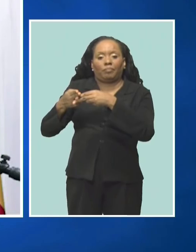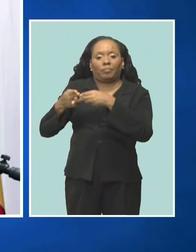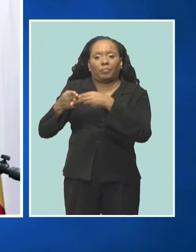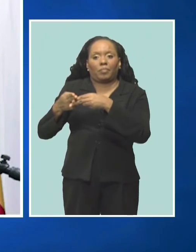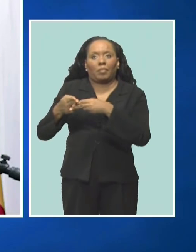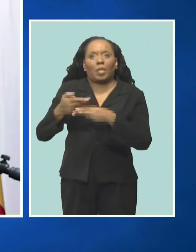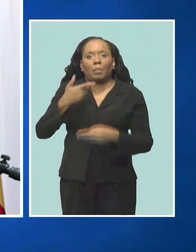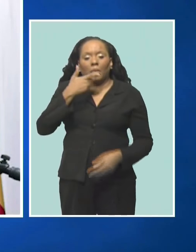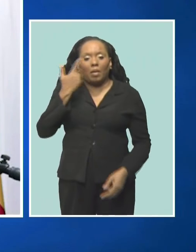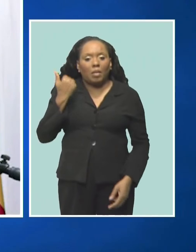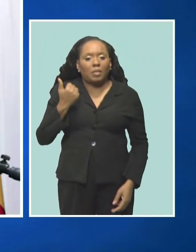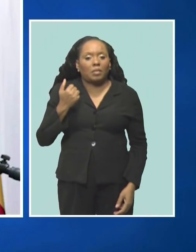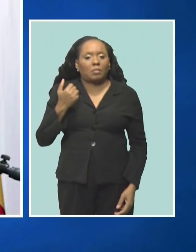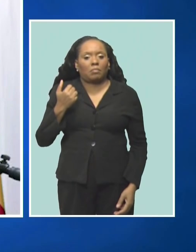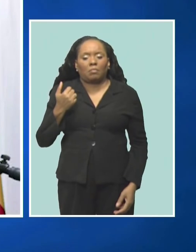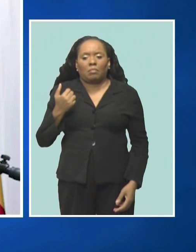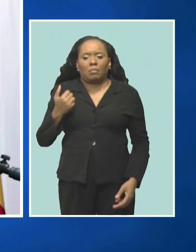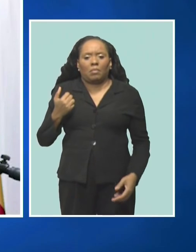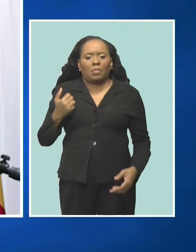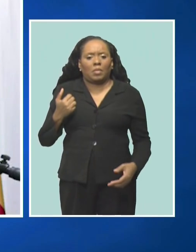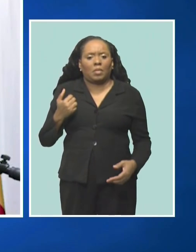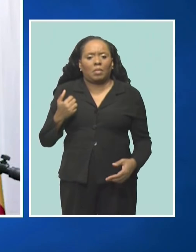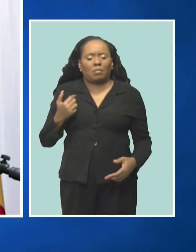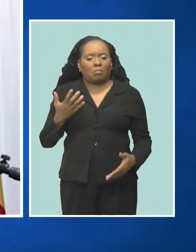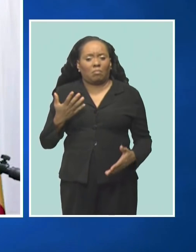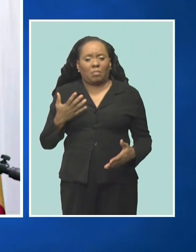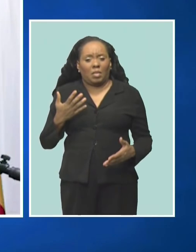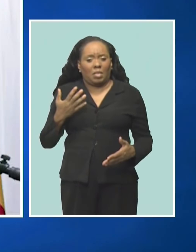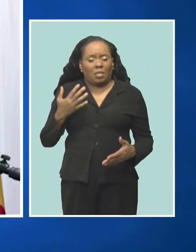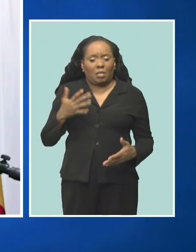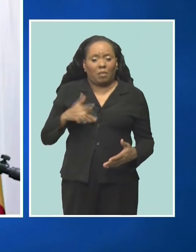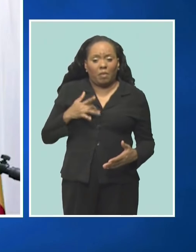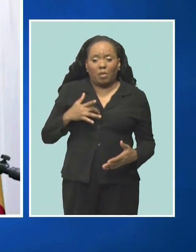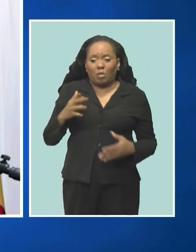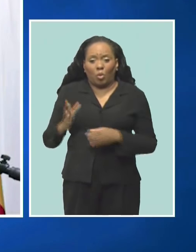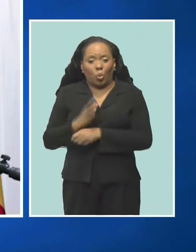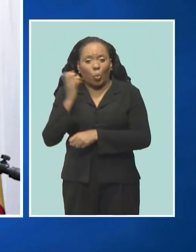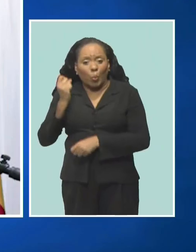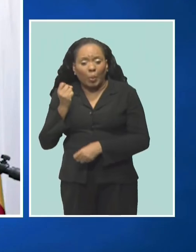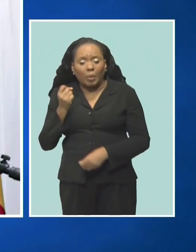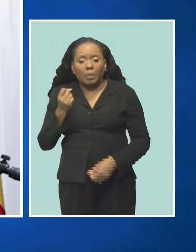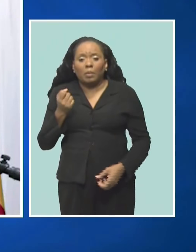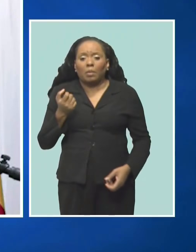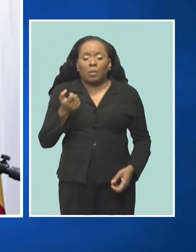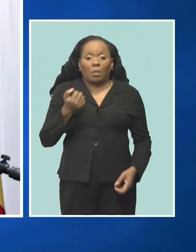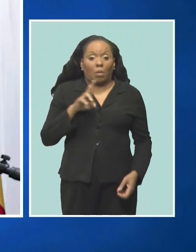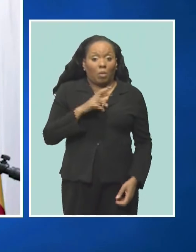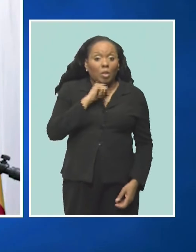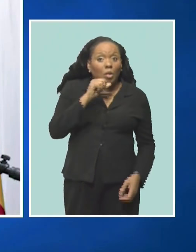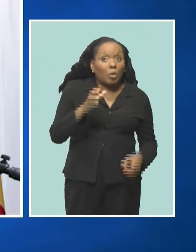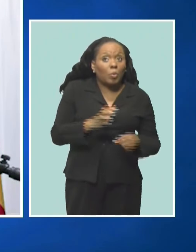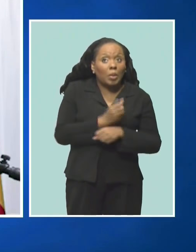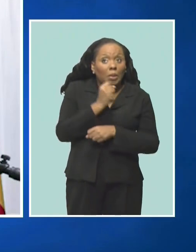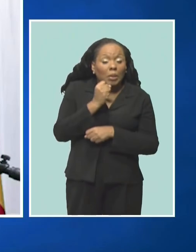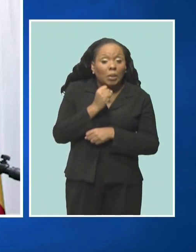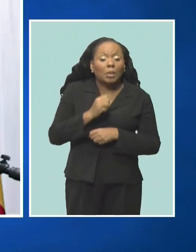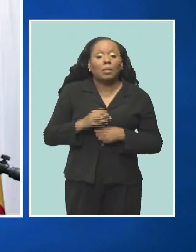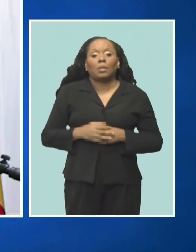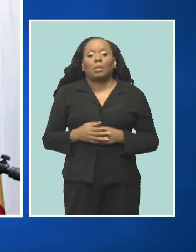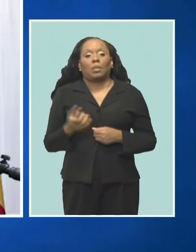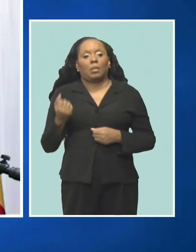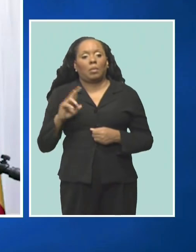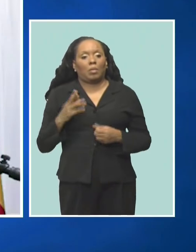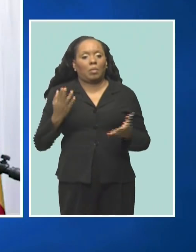and become members of parliament? Or are we purposely putting candidates in